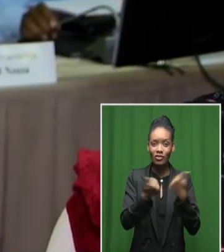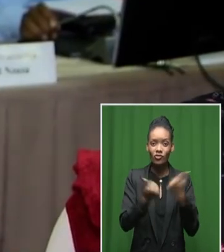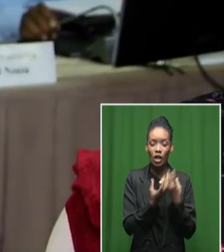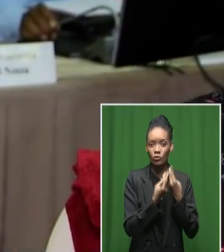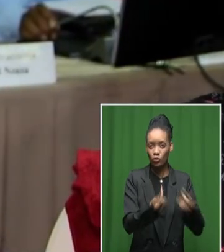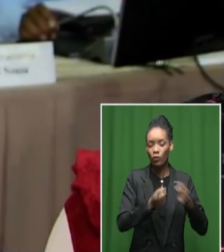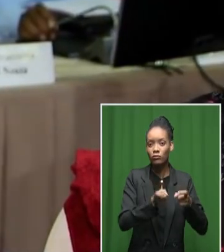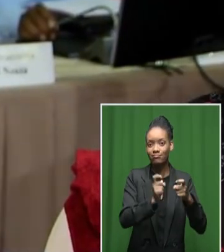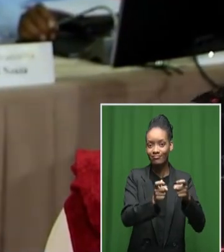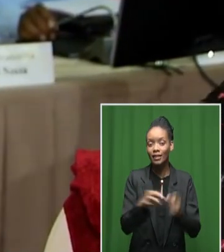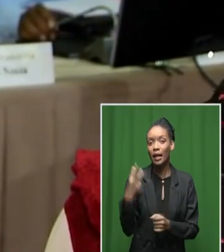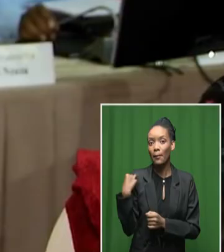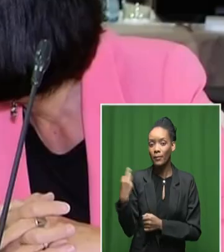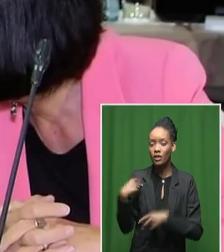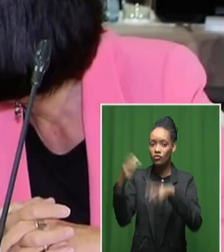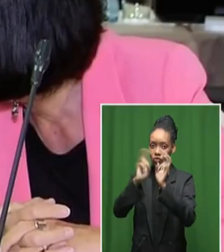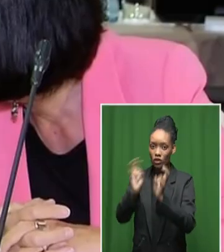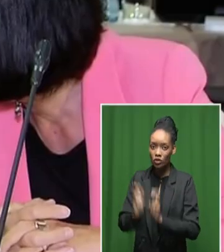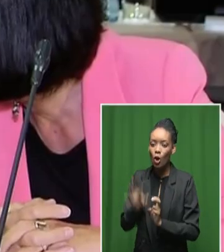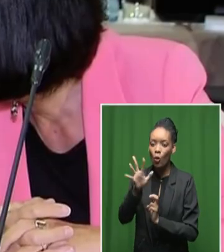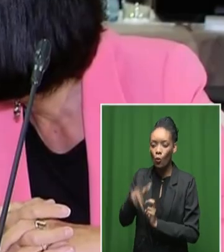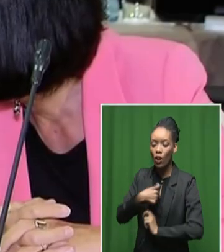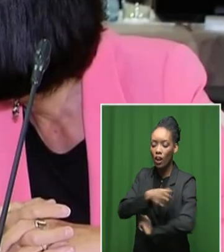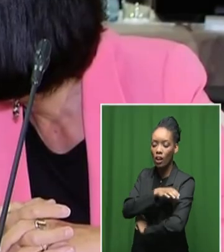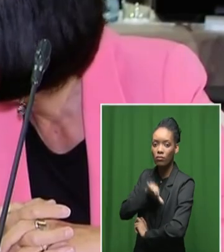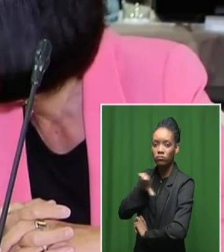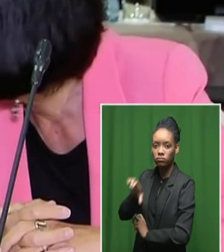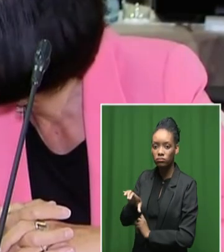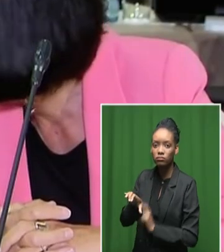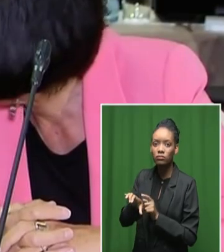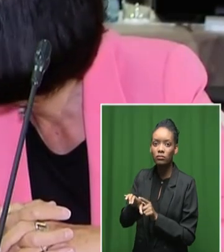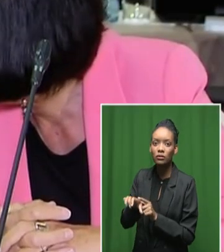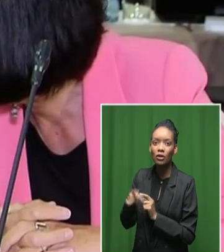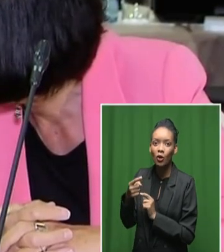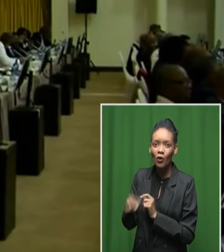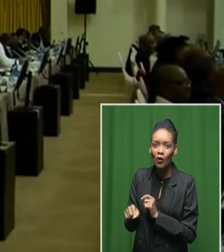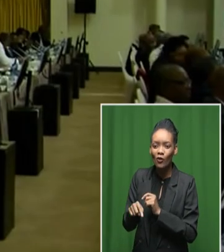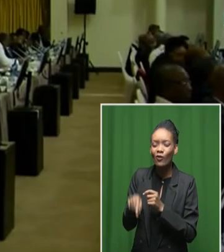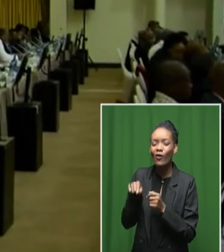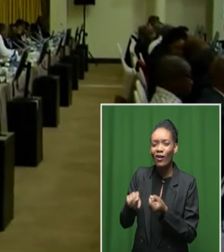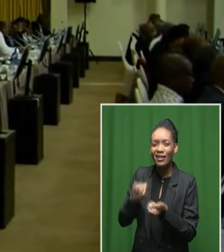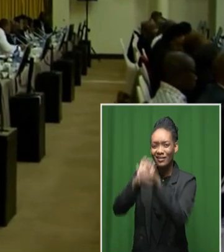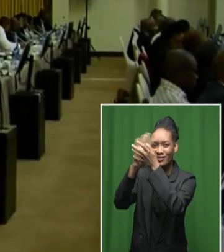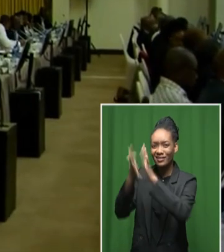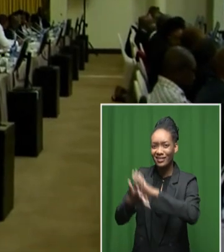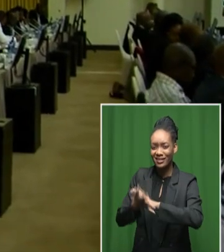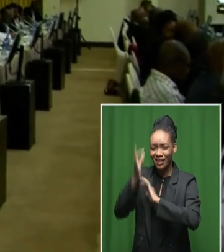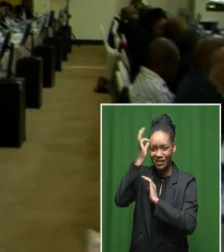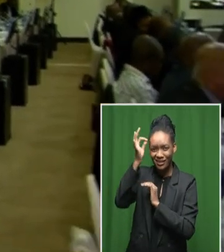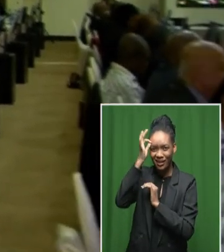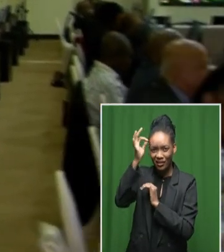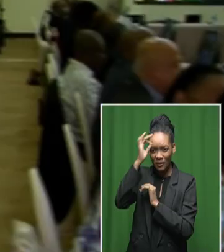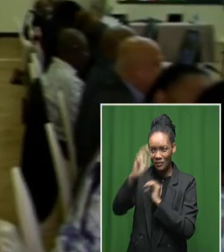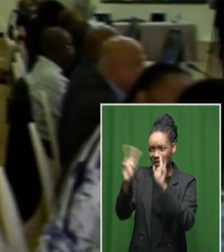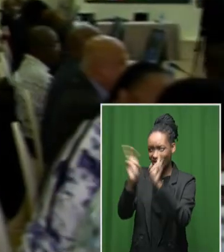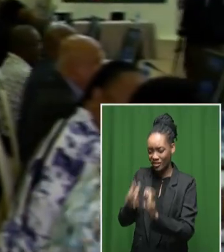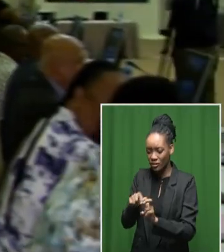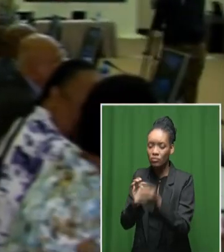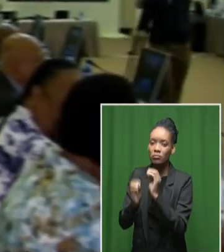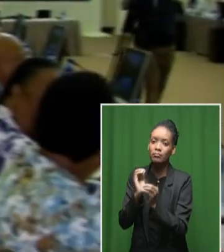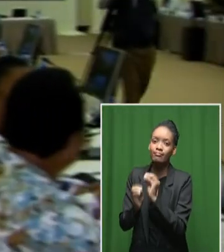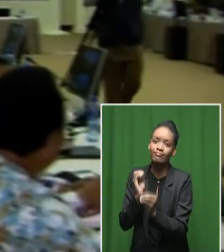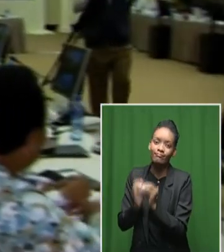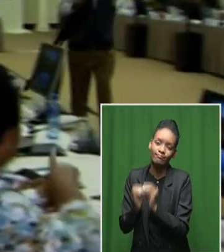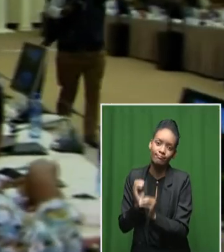of Electricity will also have delegated powers of the state of disaster to fix the power utilities problems of electricity